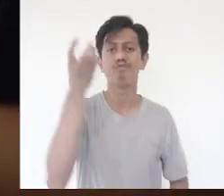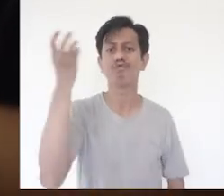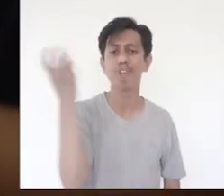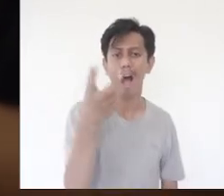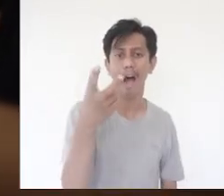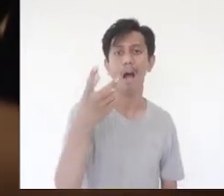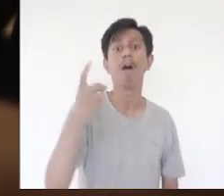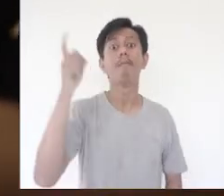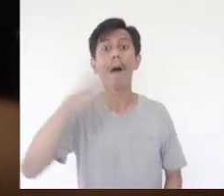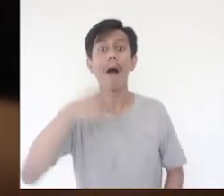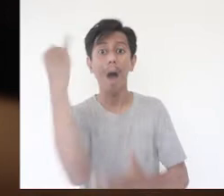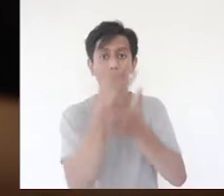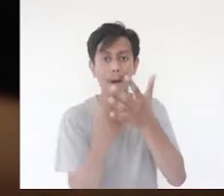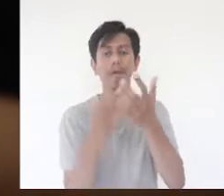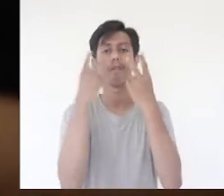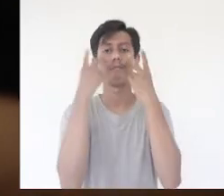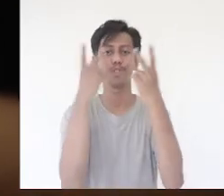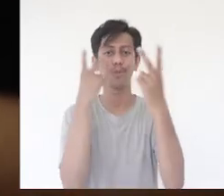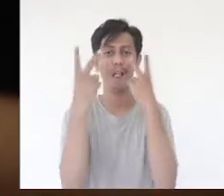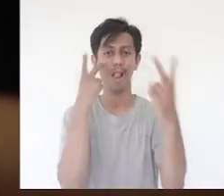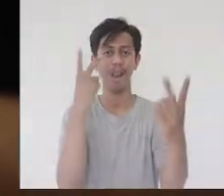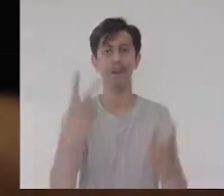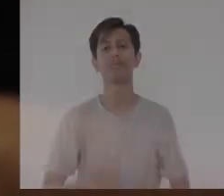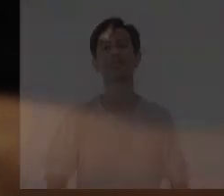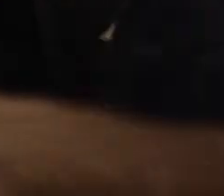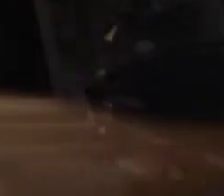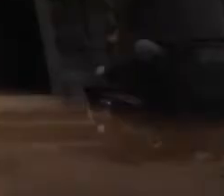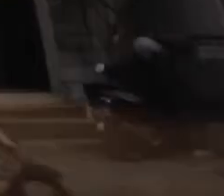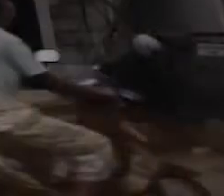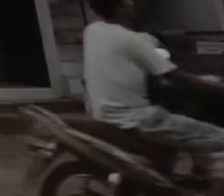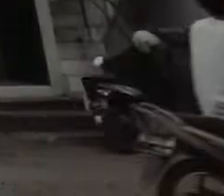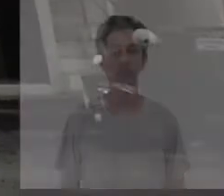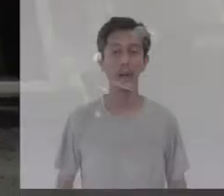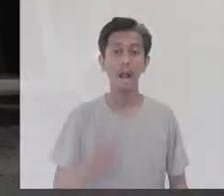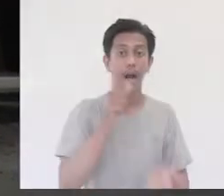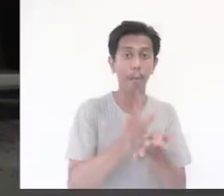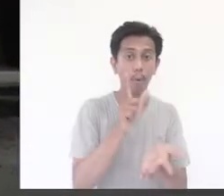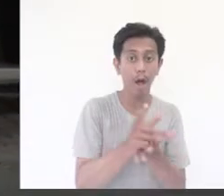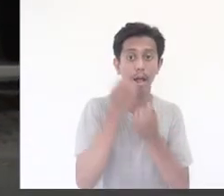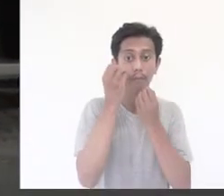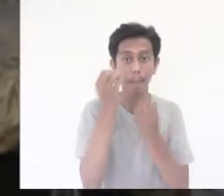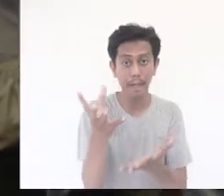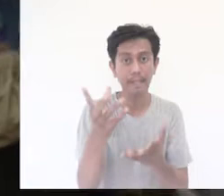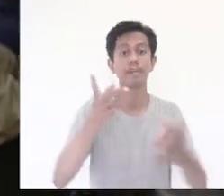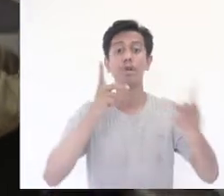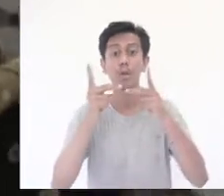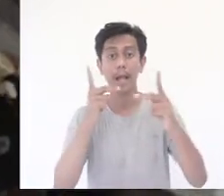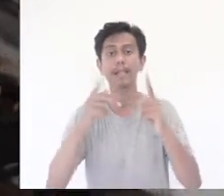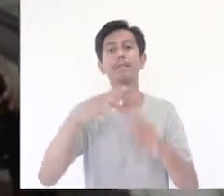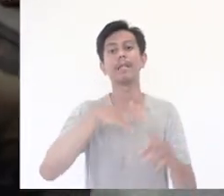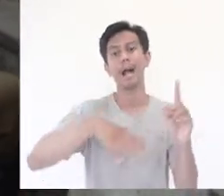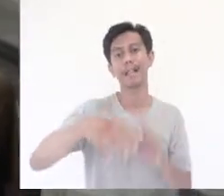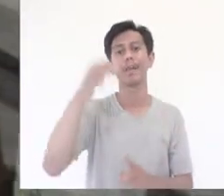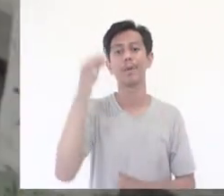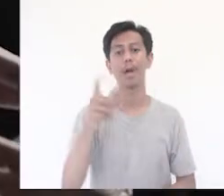into information that is easy to digest, supported with visual representation. The information was then communicated to the people